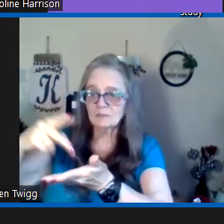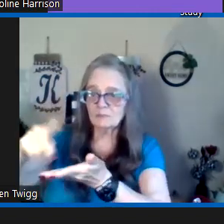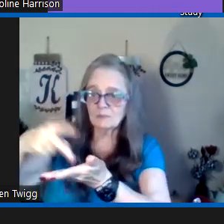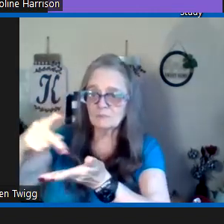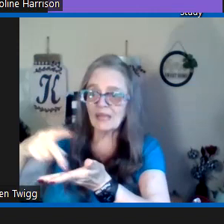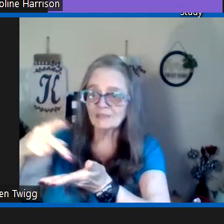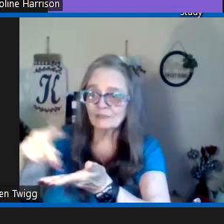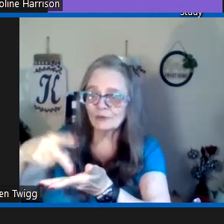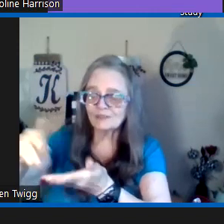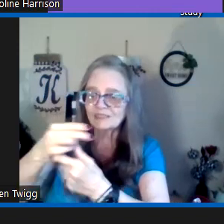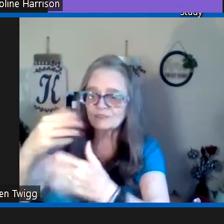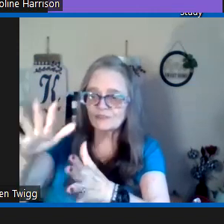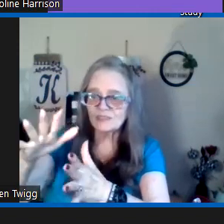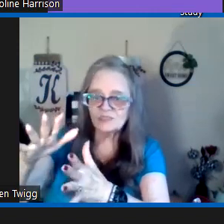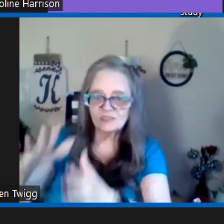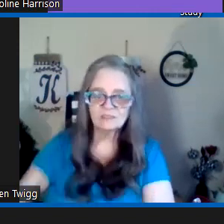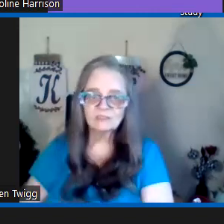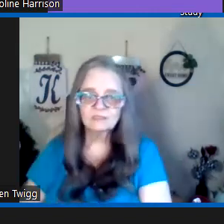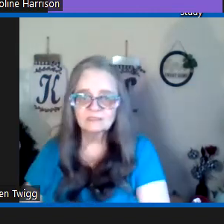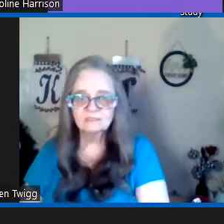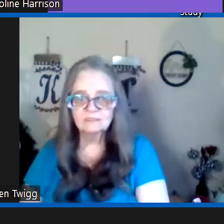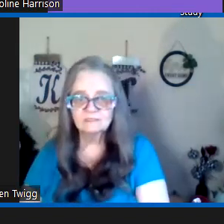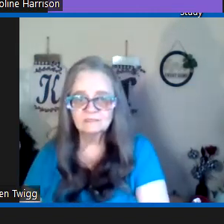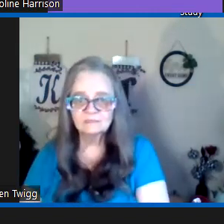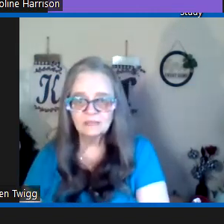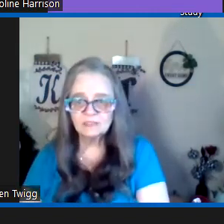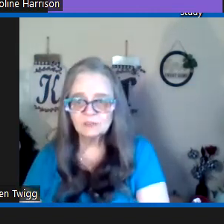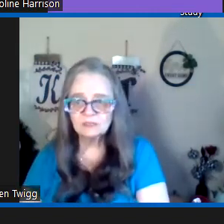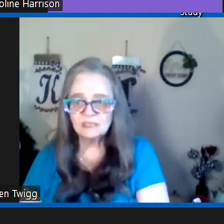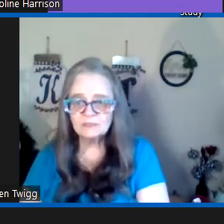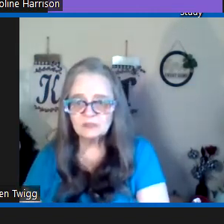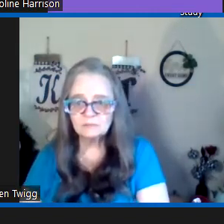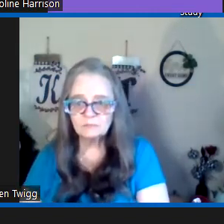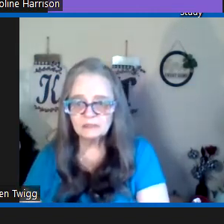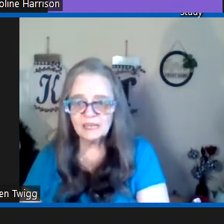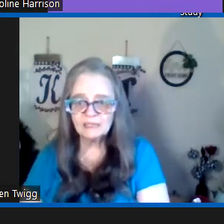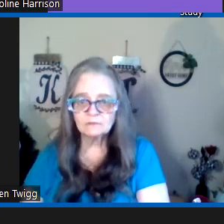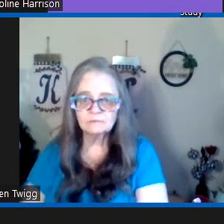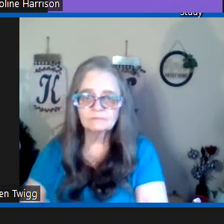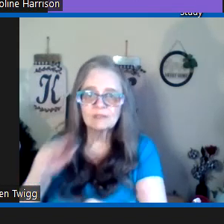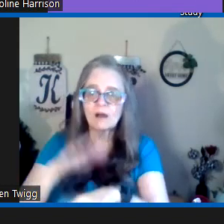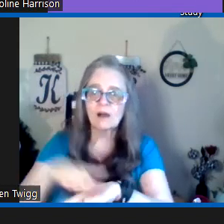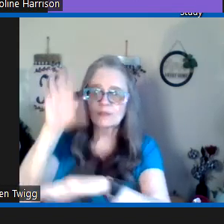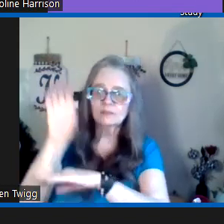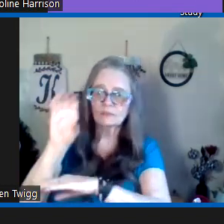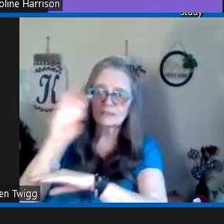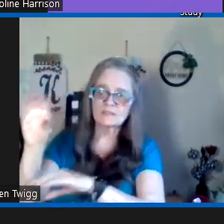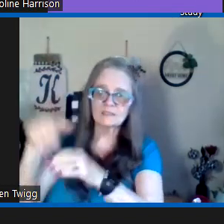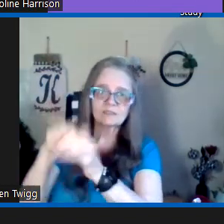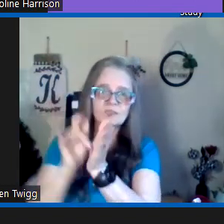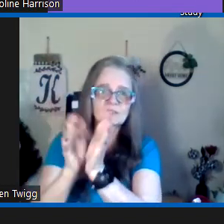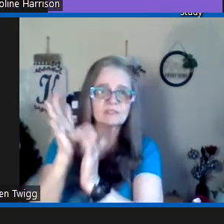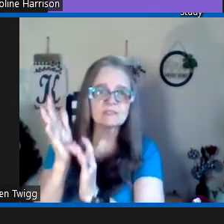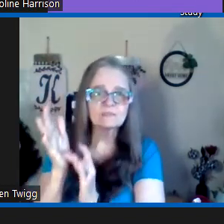been been paid for it's finished punishment has been been taken on the